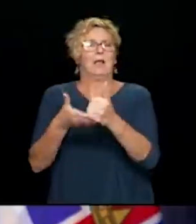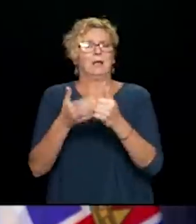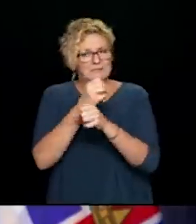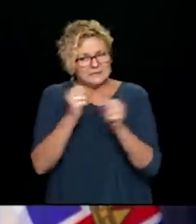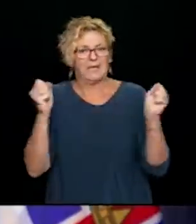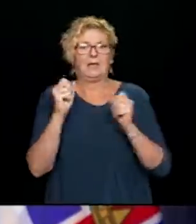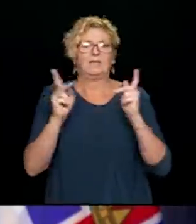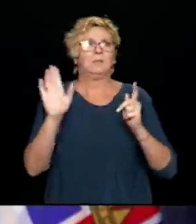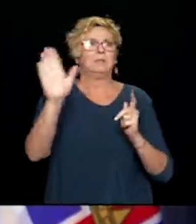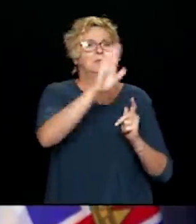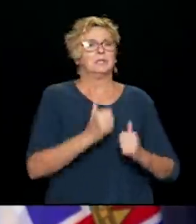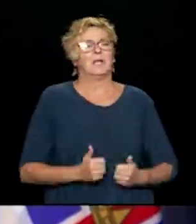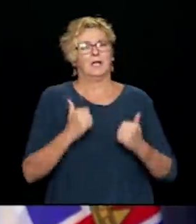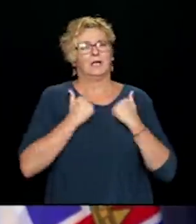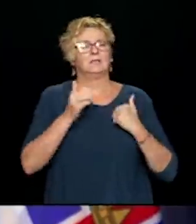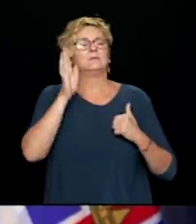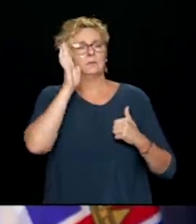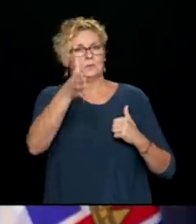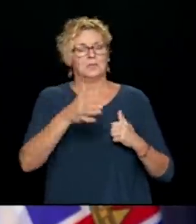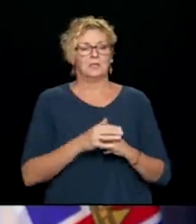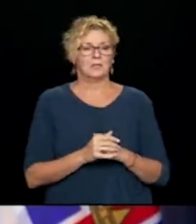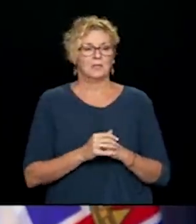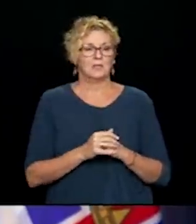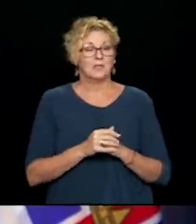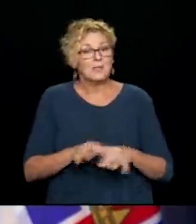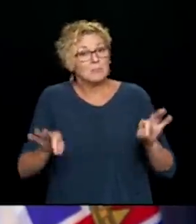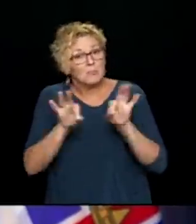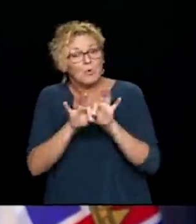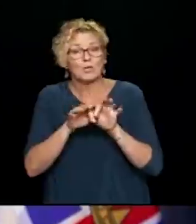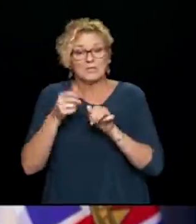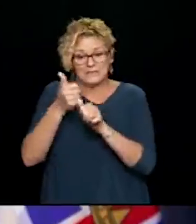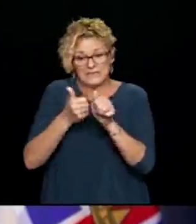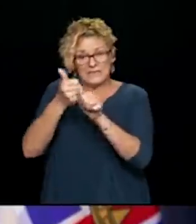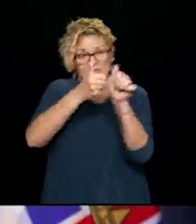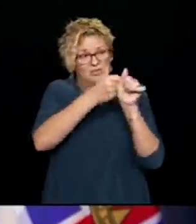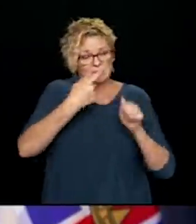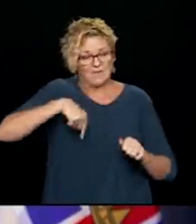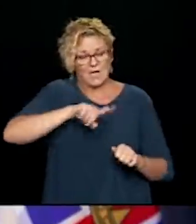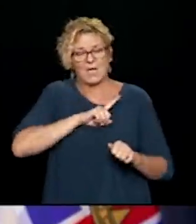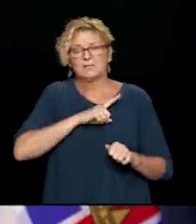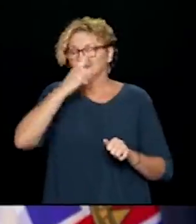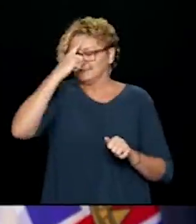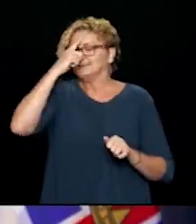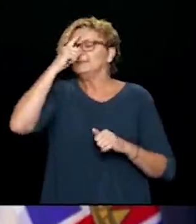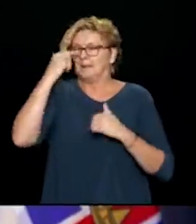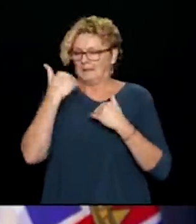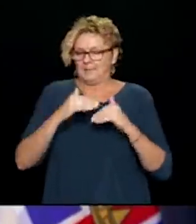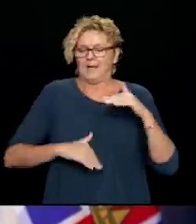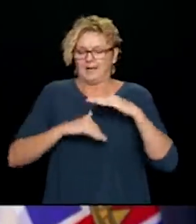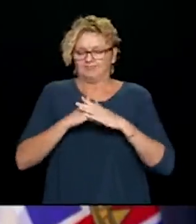Letting stick to six be our constant guide to the maximum number of people we socialize with outside our household bubble